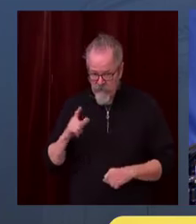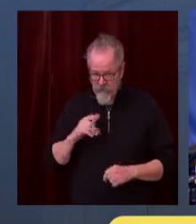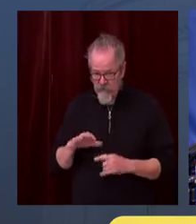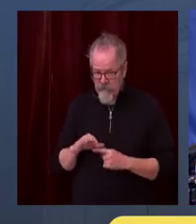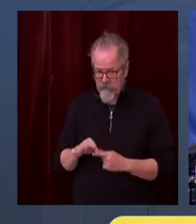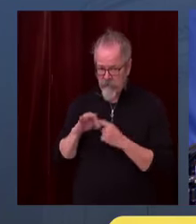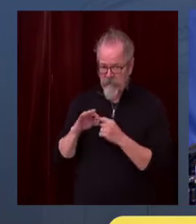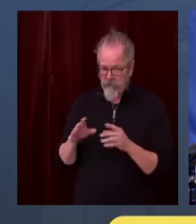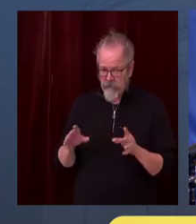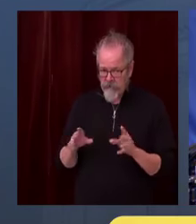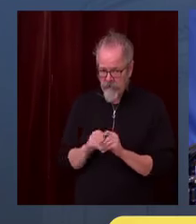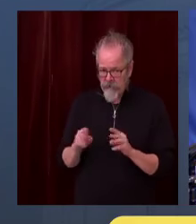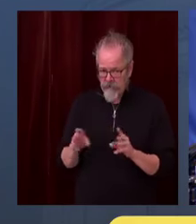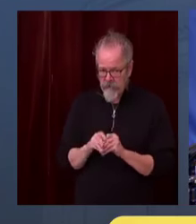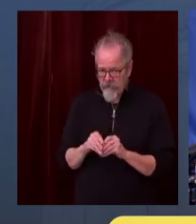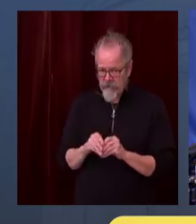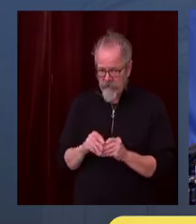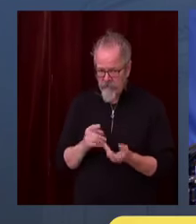for businesses?